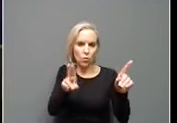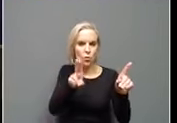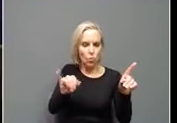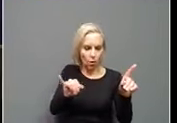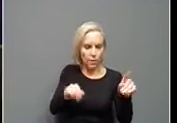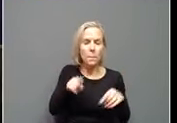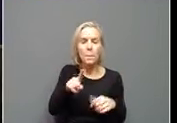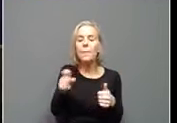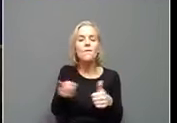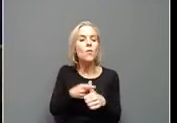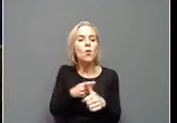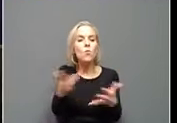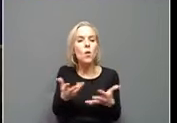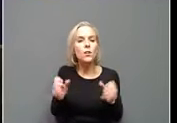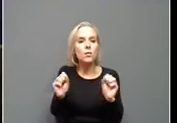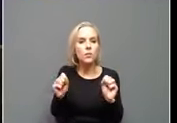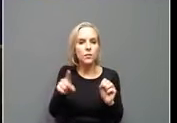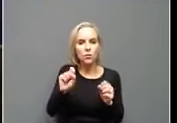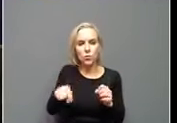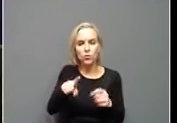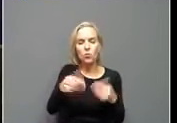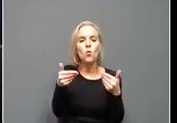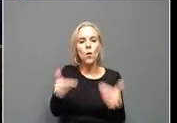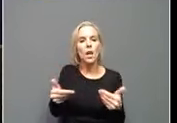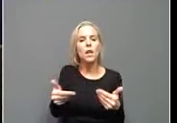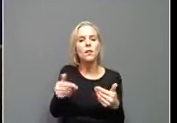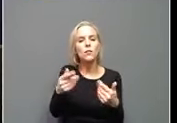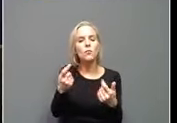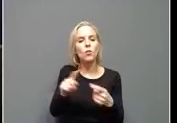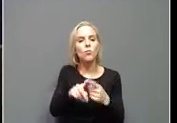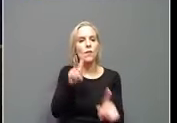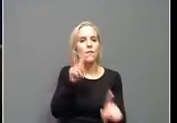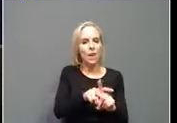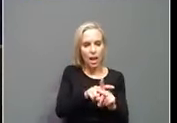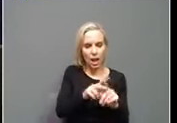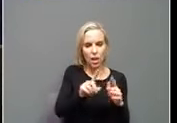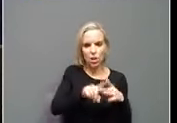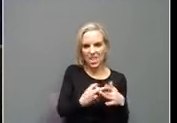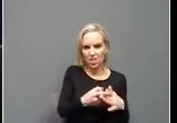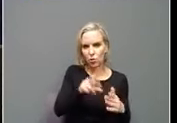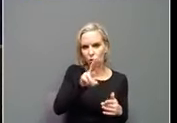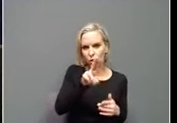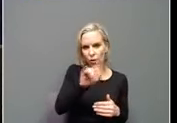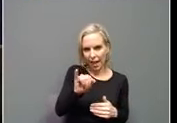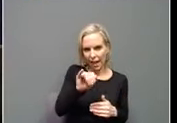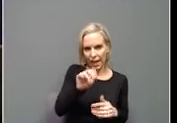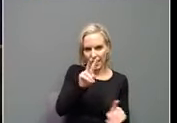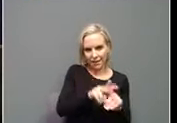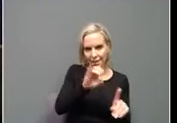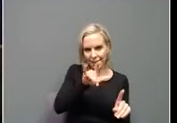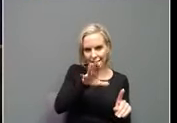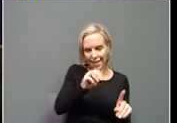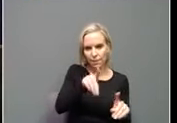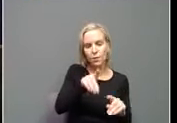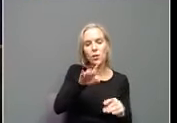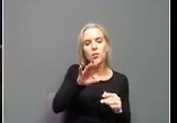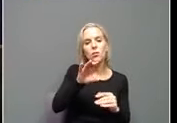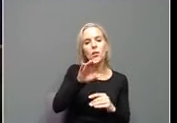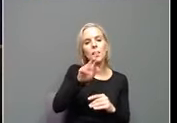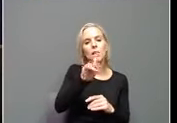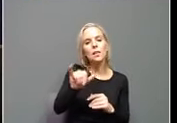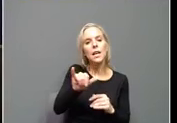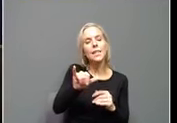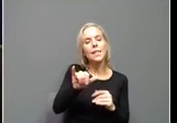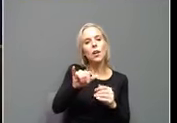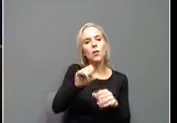do that would be helpful is if you could go ahead and try to file an initial UI claim through the Kentucky Career Center website. But then